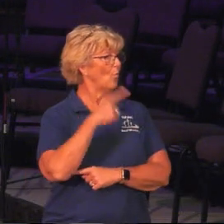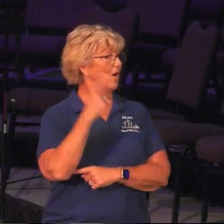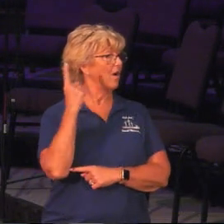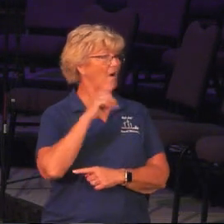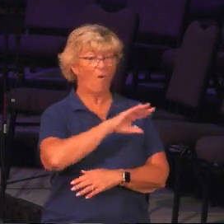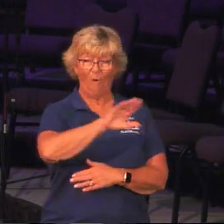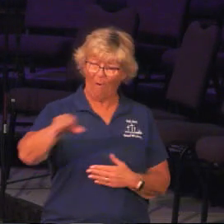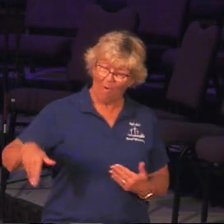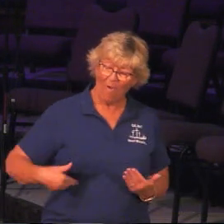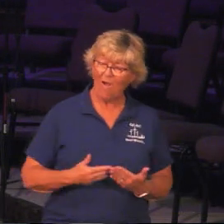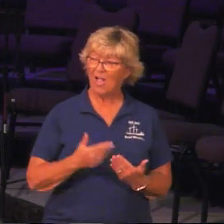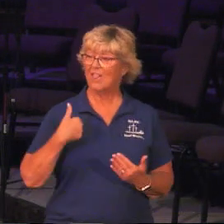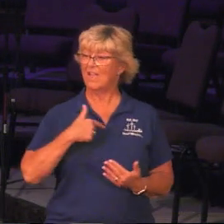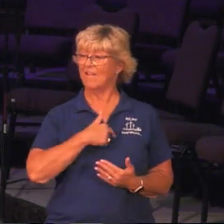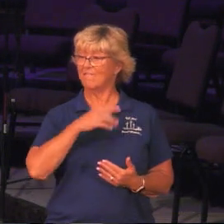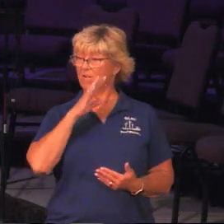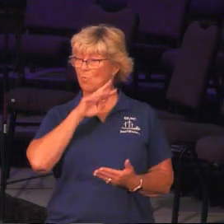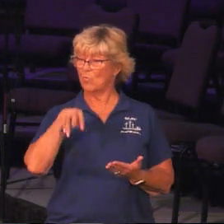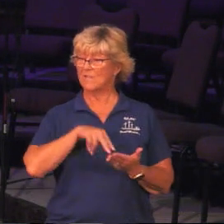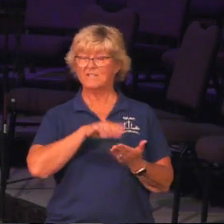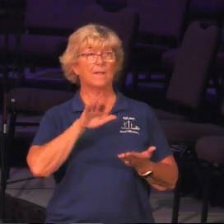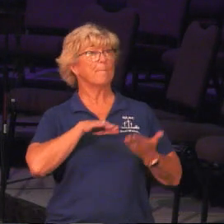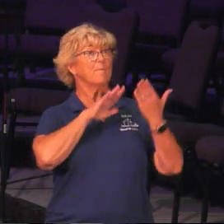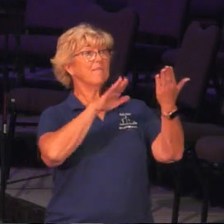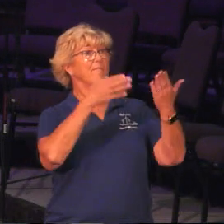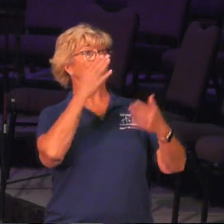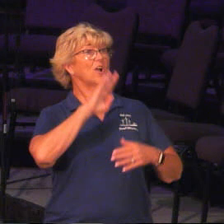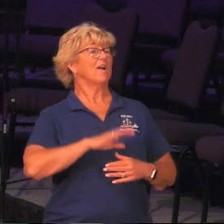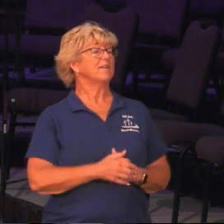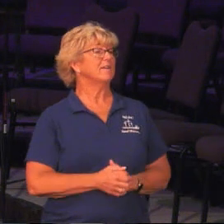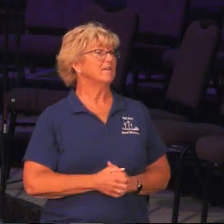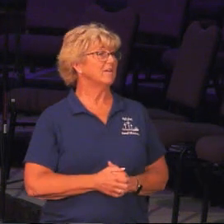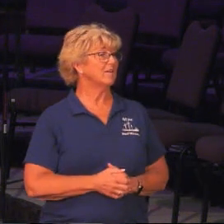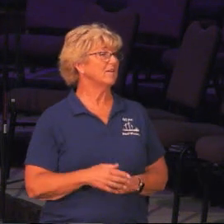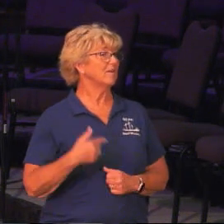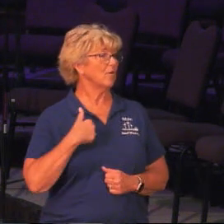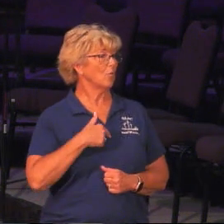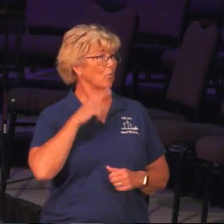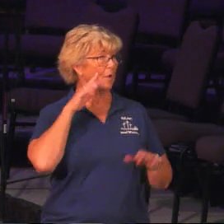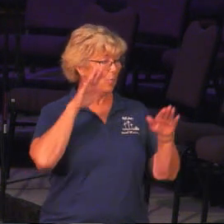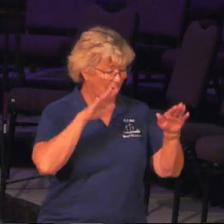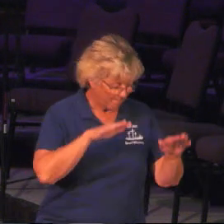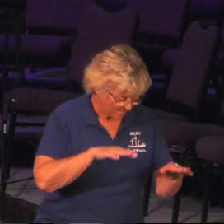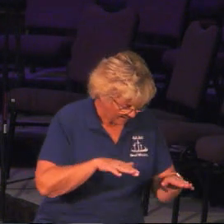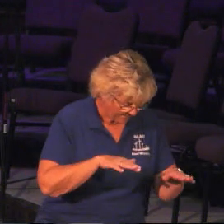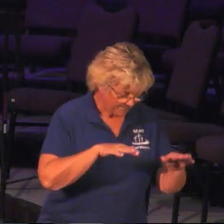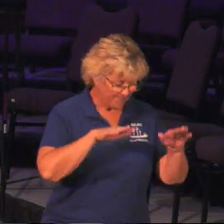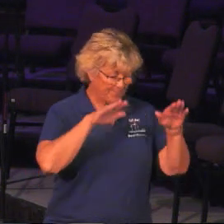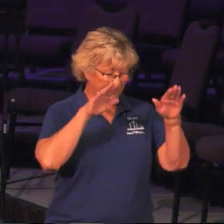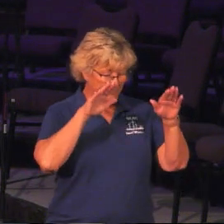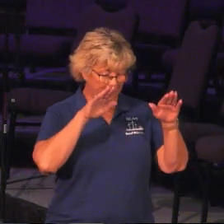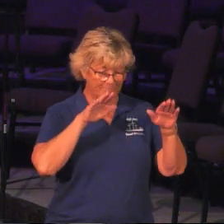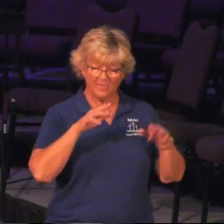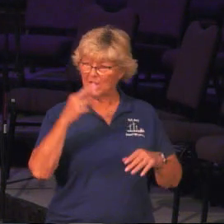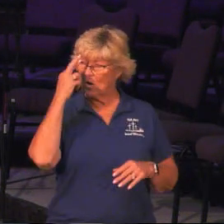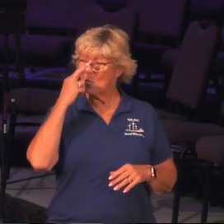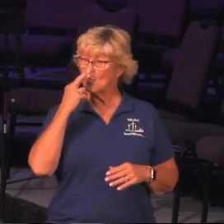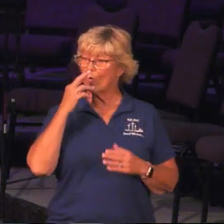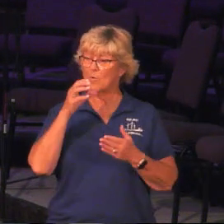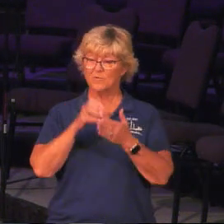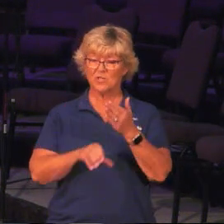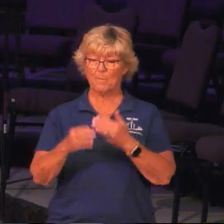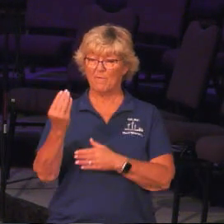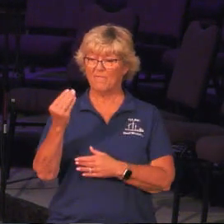all of us will stand before our Lord, and we will bow in front of him. Romans 14,